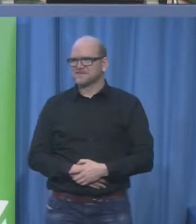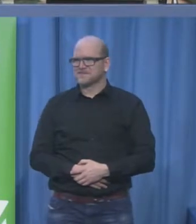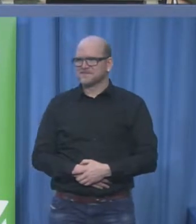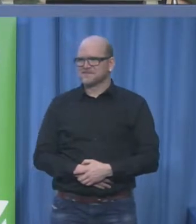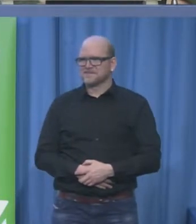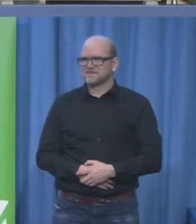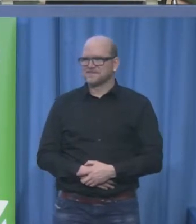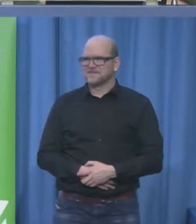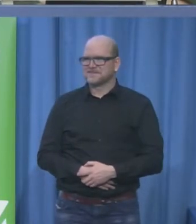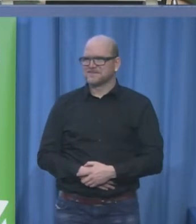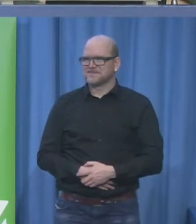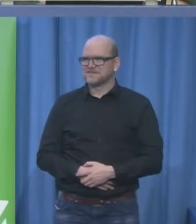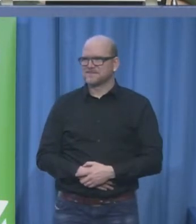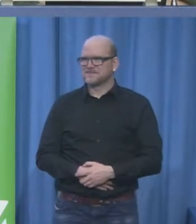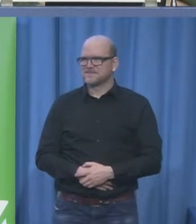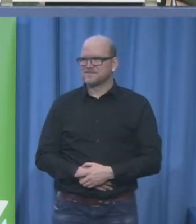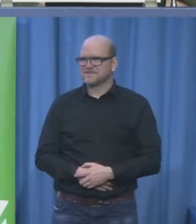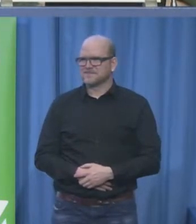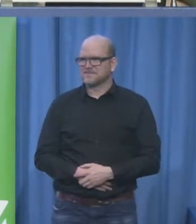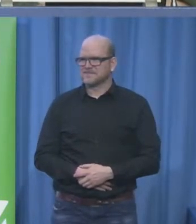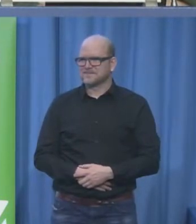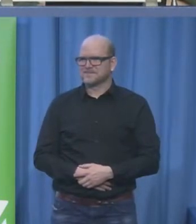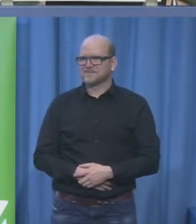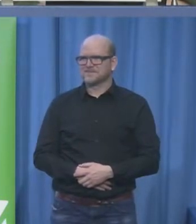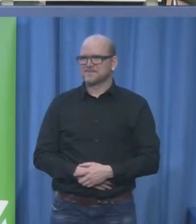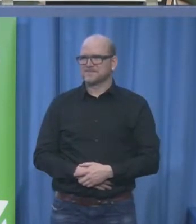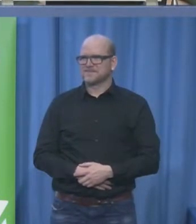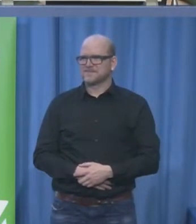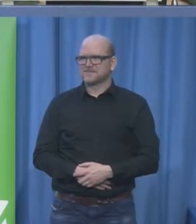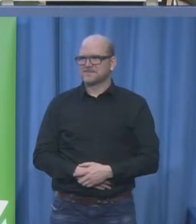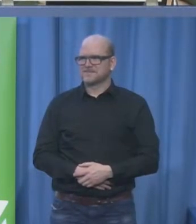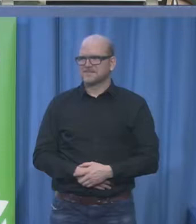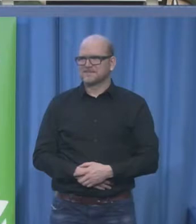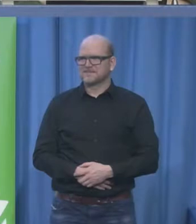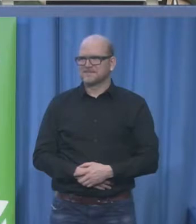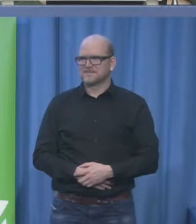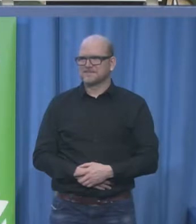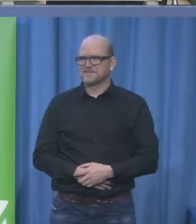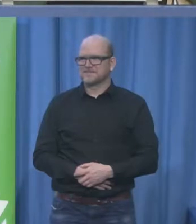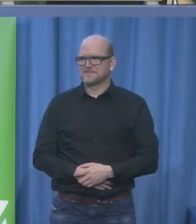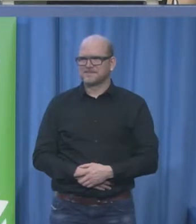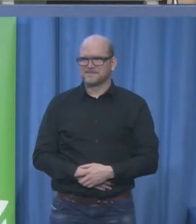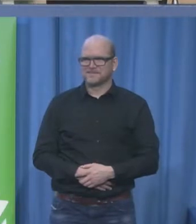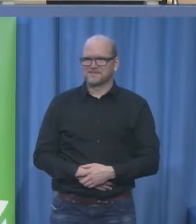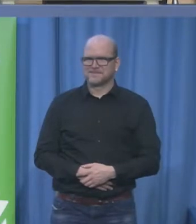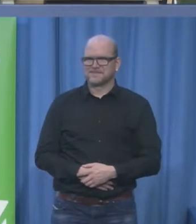guilty i'm not inviting you to my wedding that's it you're off the list